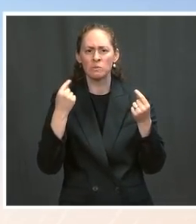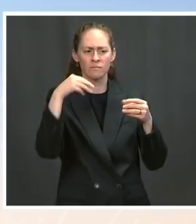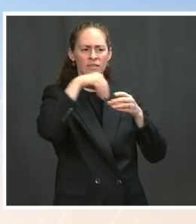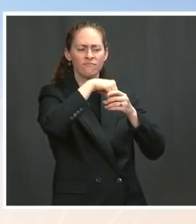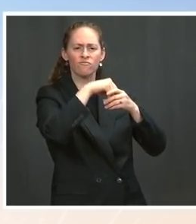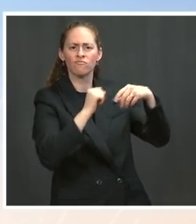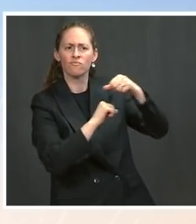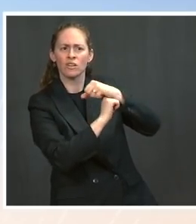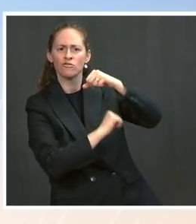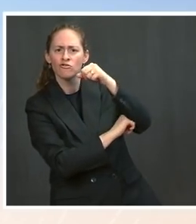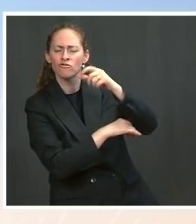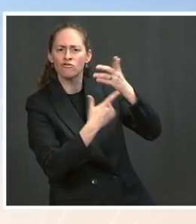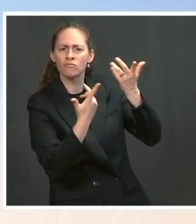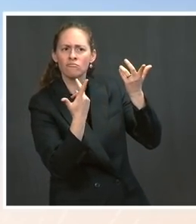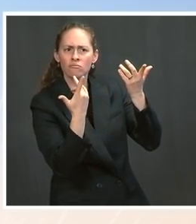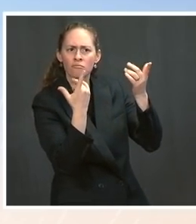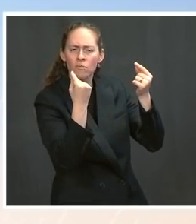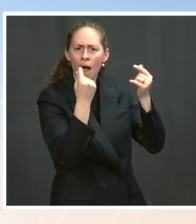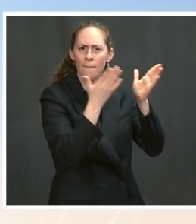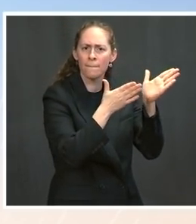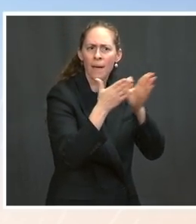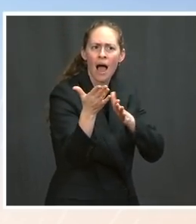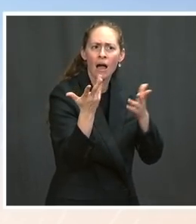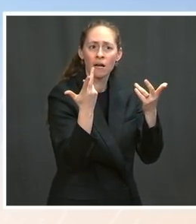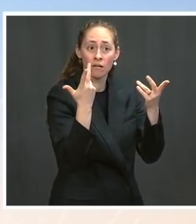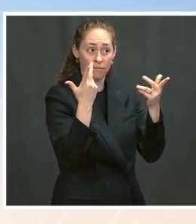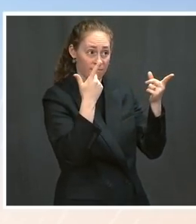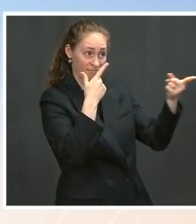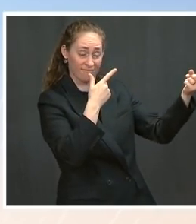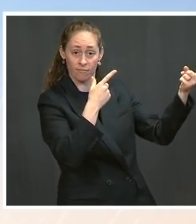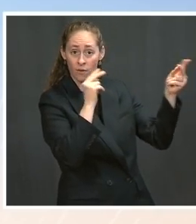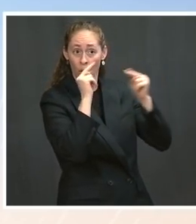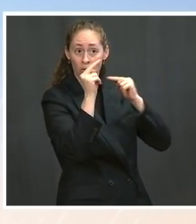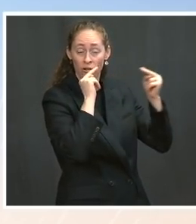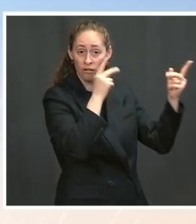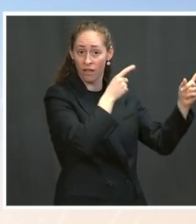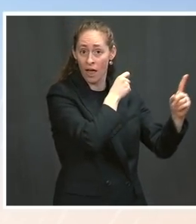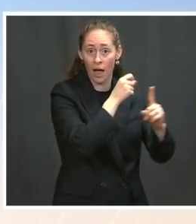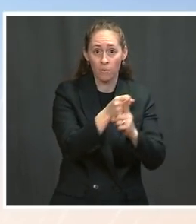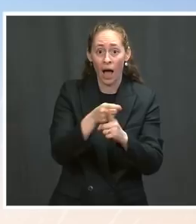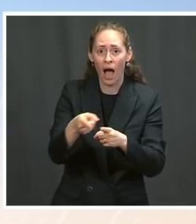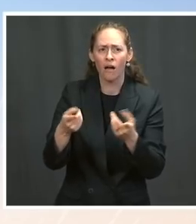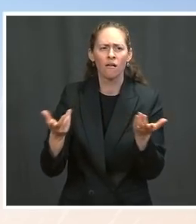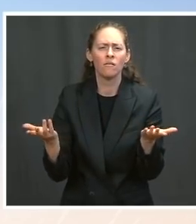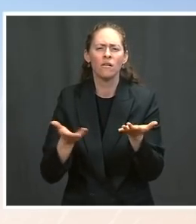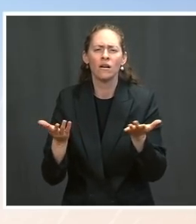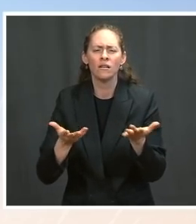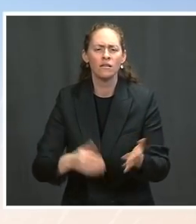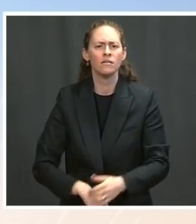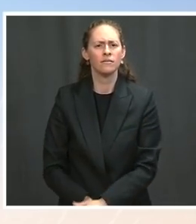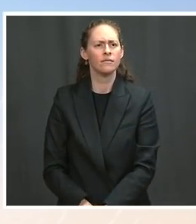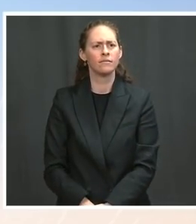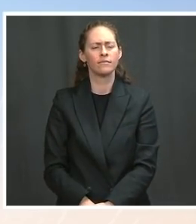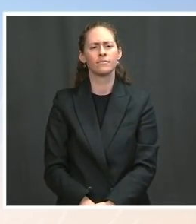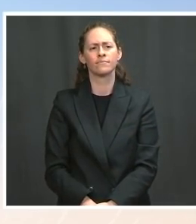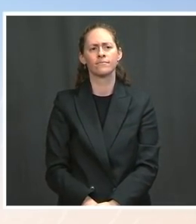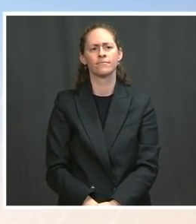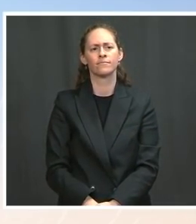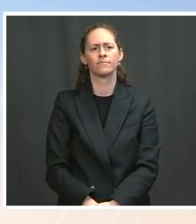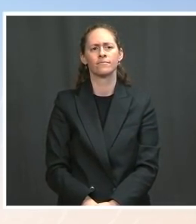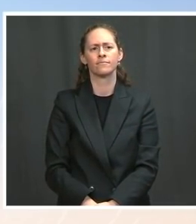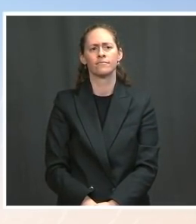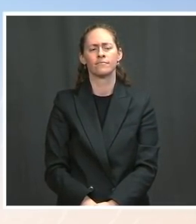first that when we give you the week ahead, some of the components in there will include a leadership meeting that will be happening next